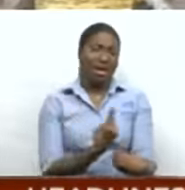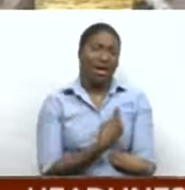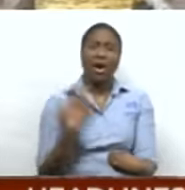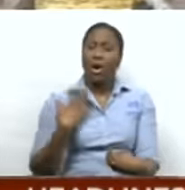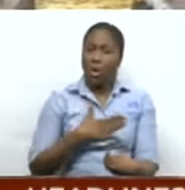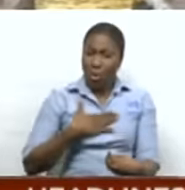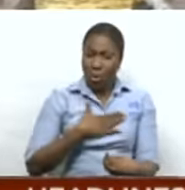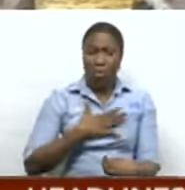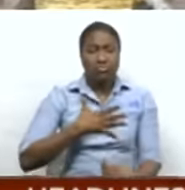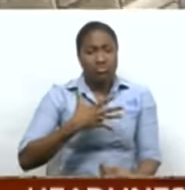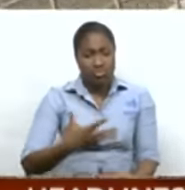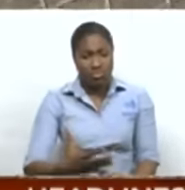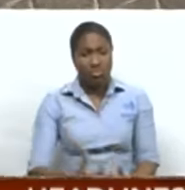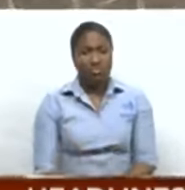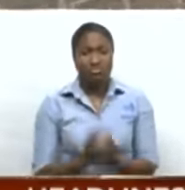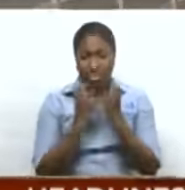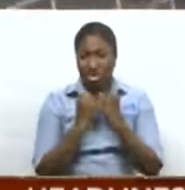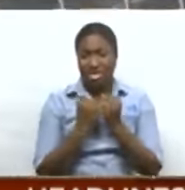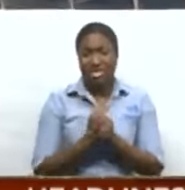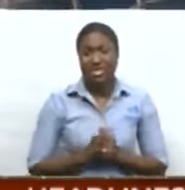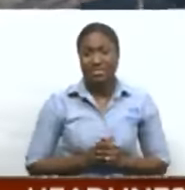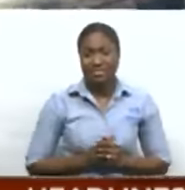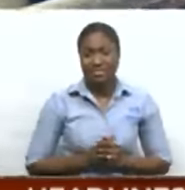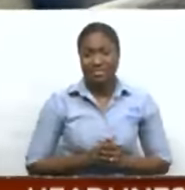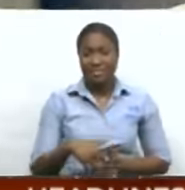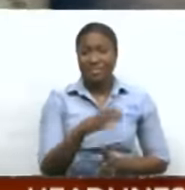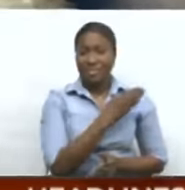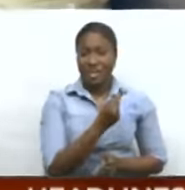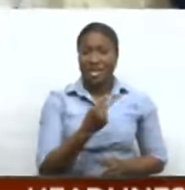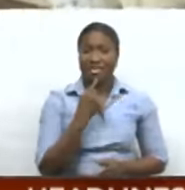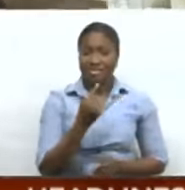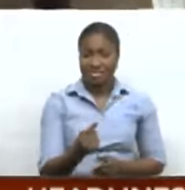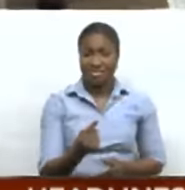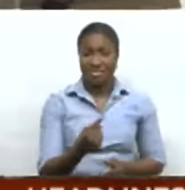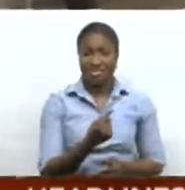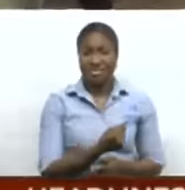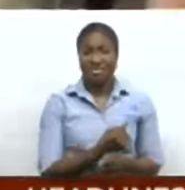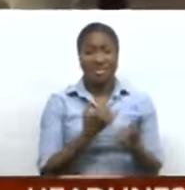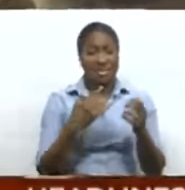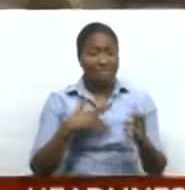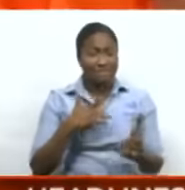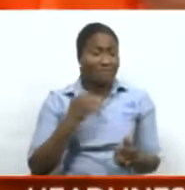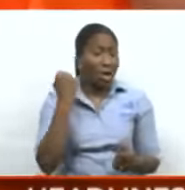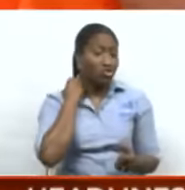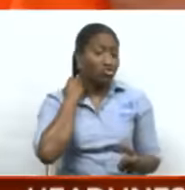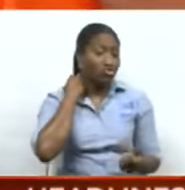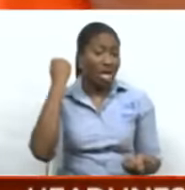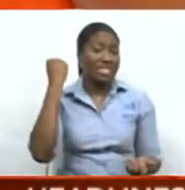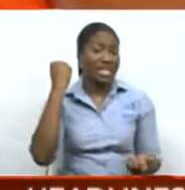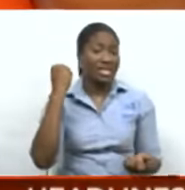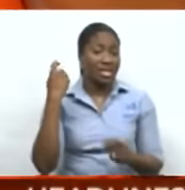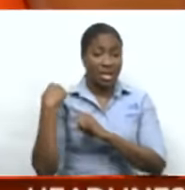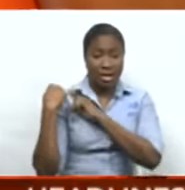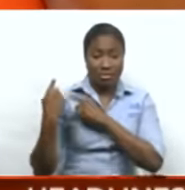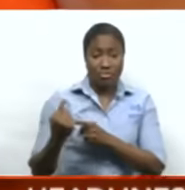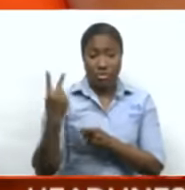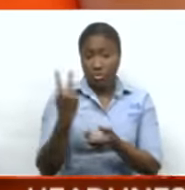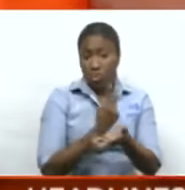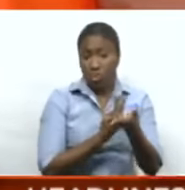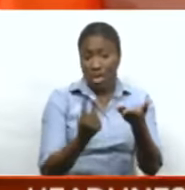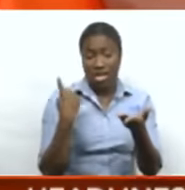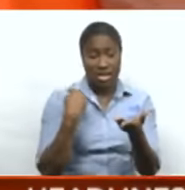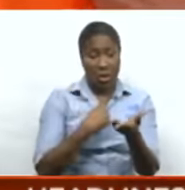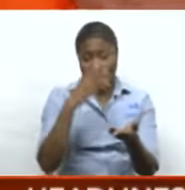We will greatly appreciate it. Cassandra Prasad says the situation is distressing. For the past two weeks, we are not sleeping.